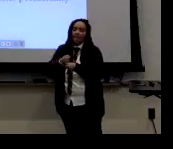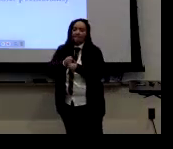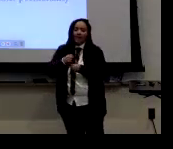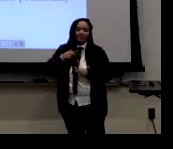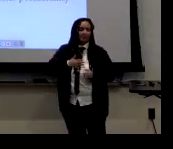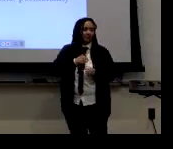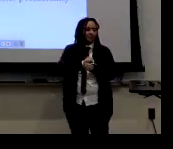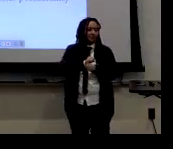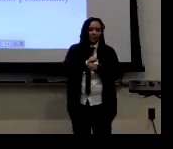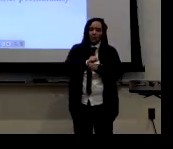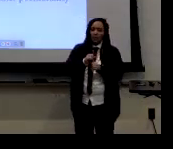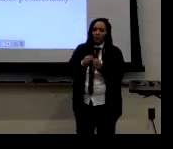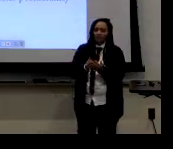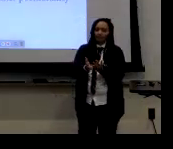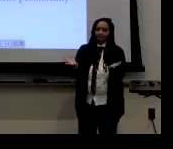So intersectionality.